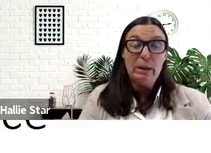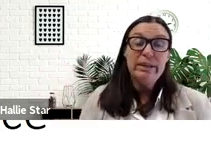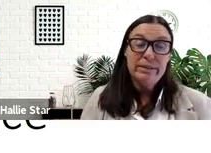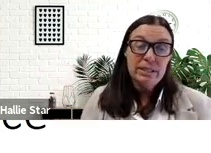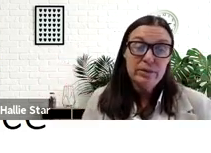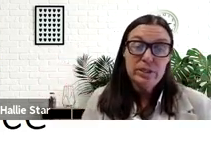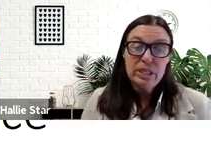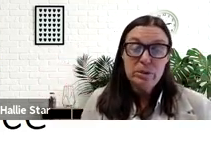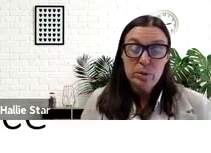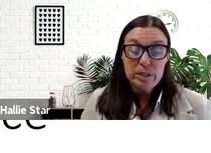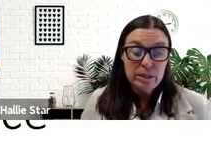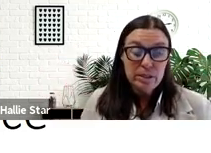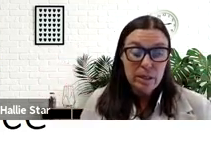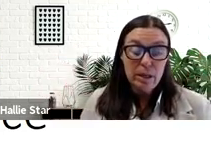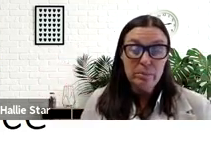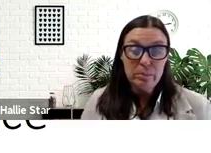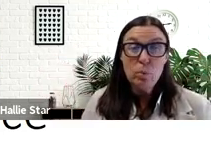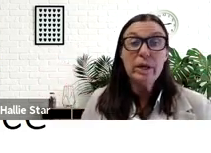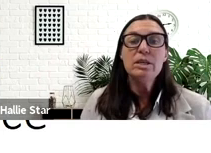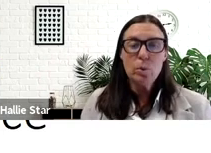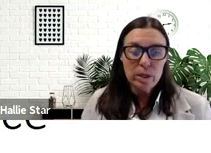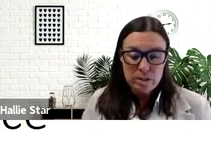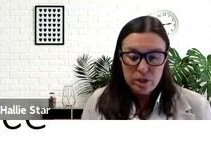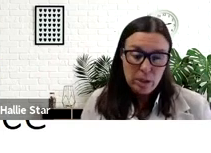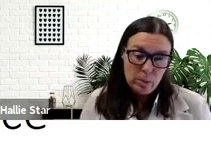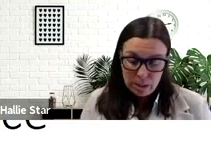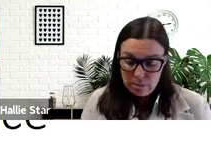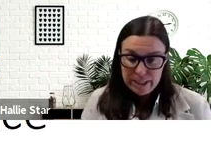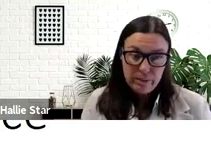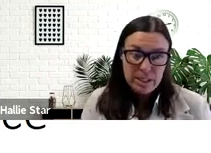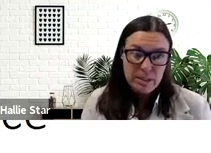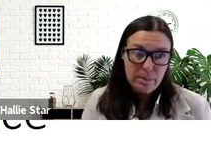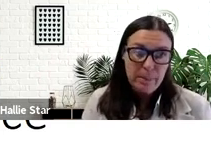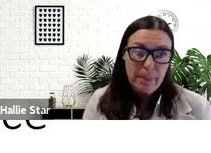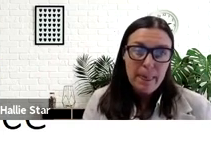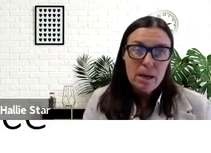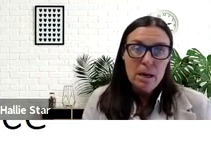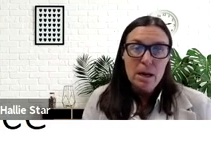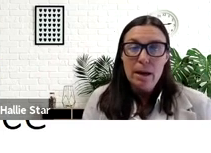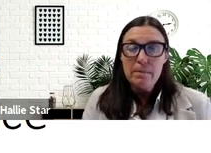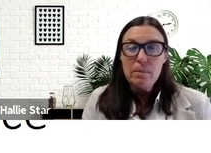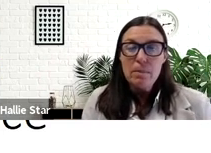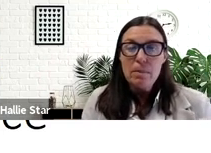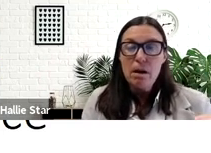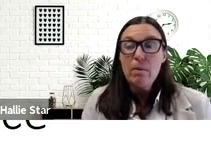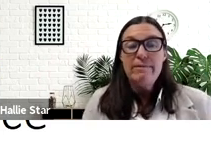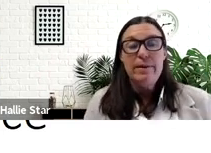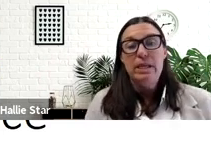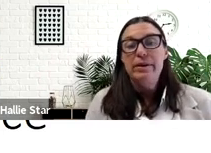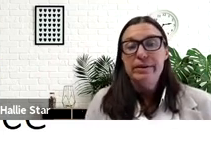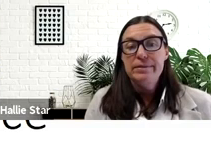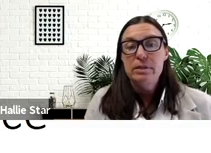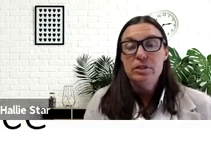that I believe is the first step towards working towards genuine anti-racism. Our